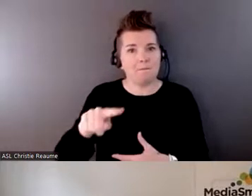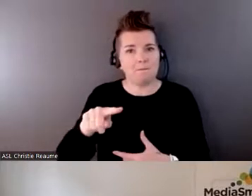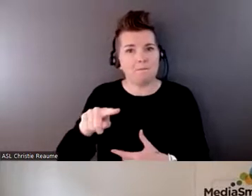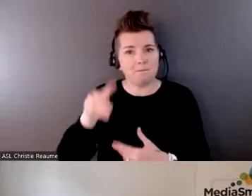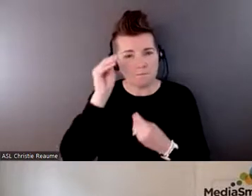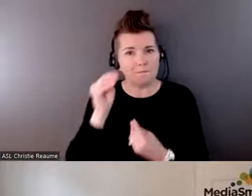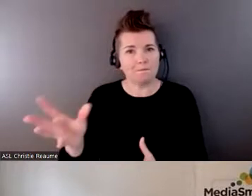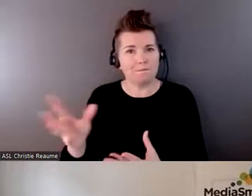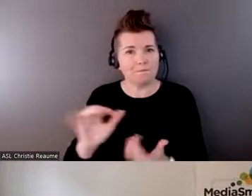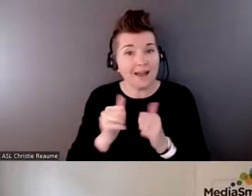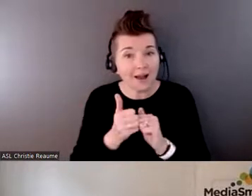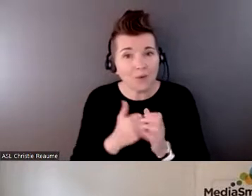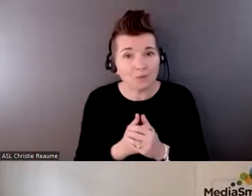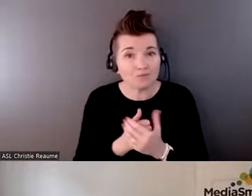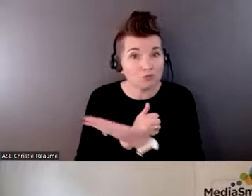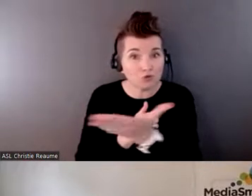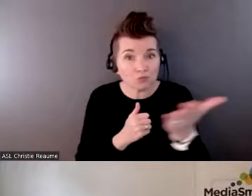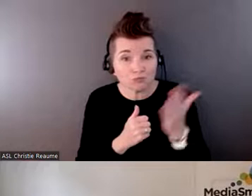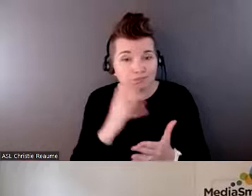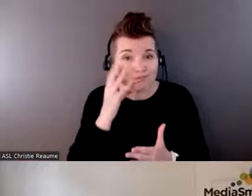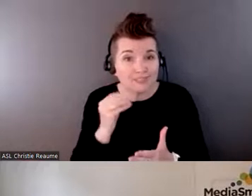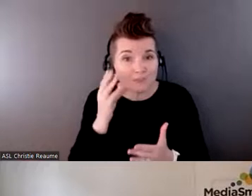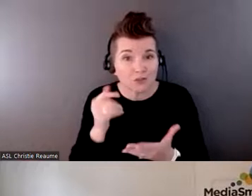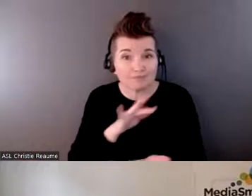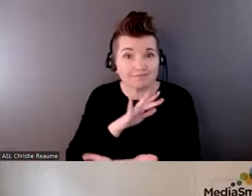You might have some personal experience with some of this.